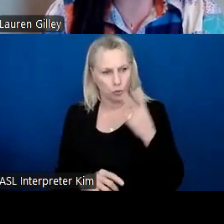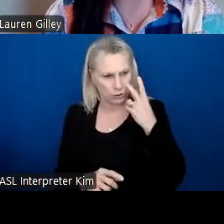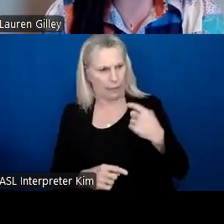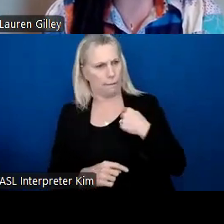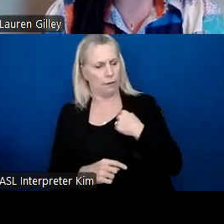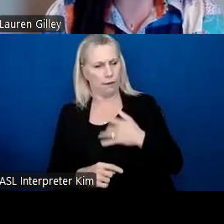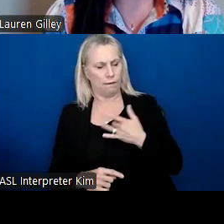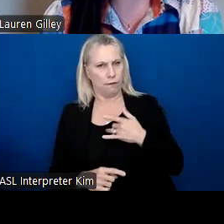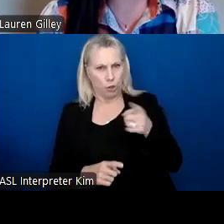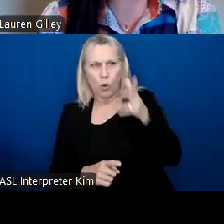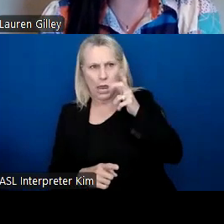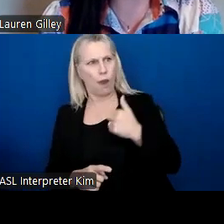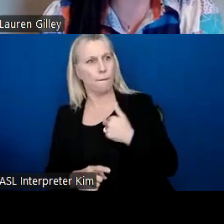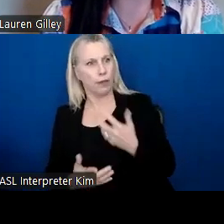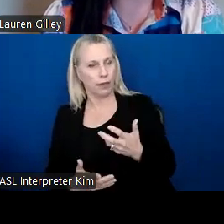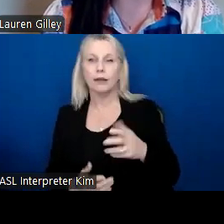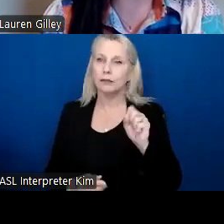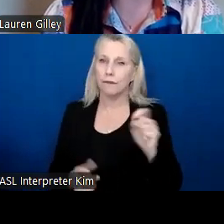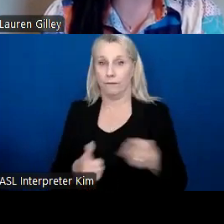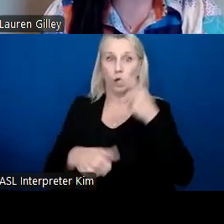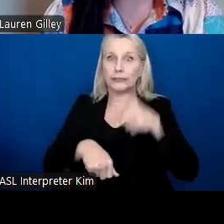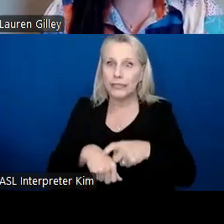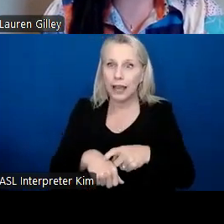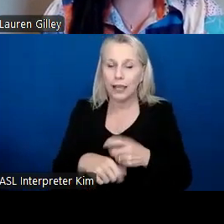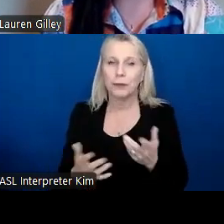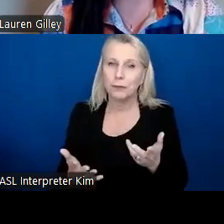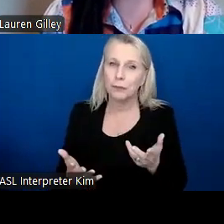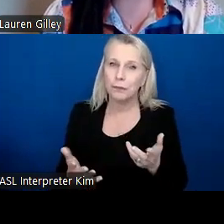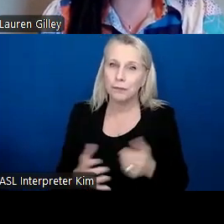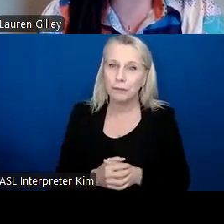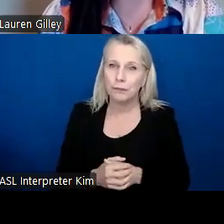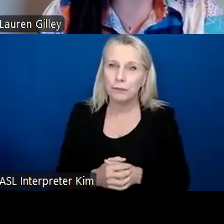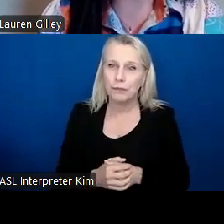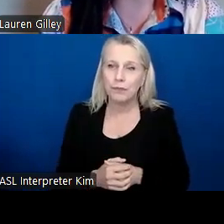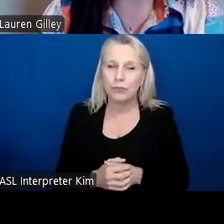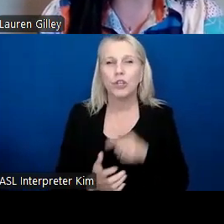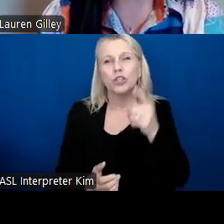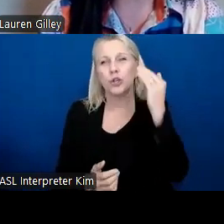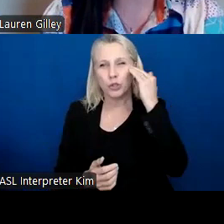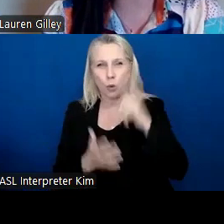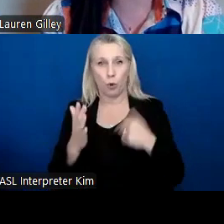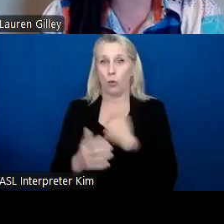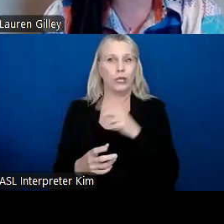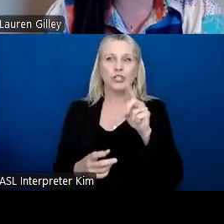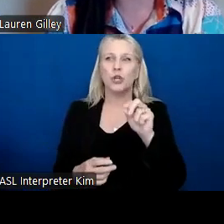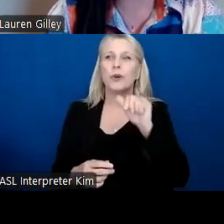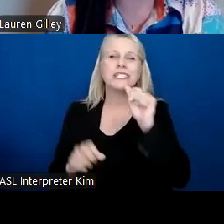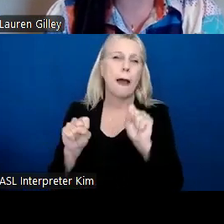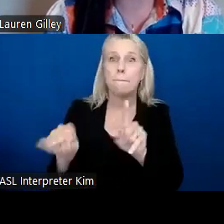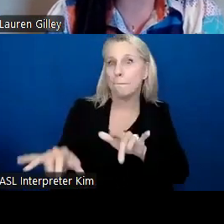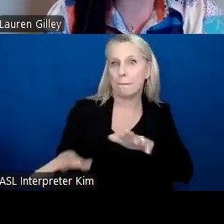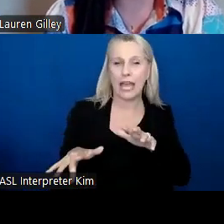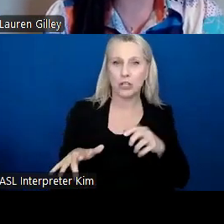for maybe the first time. And, you know, what we do isn't magic. We're just there